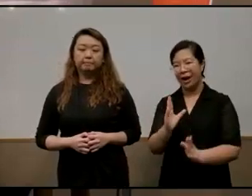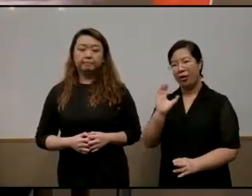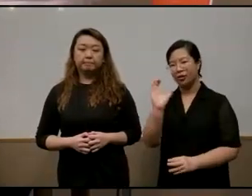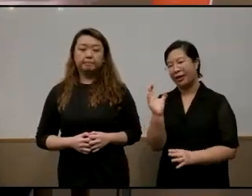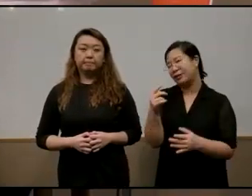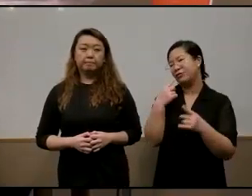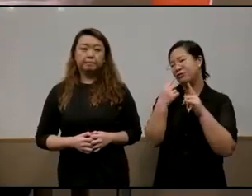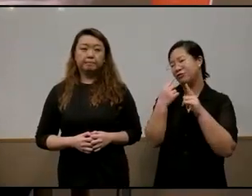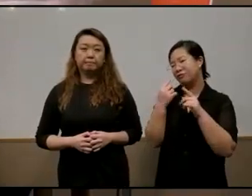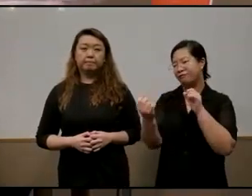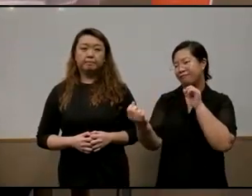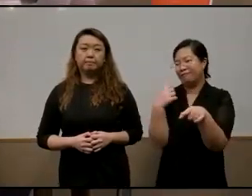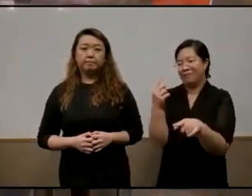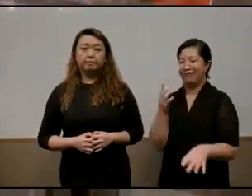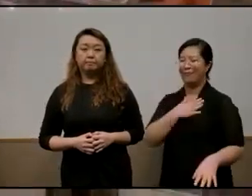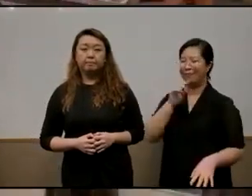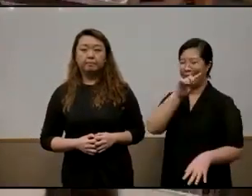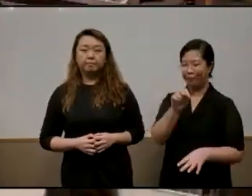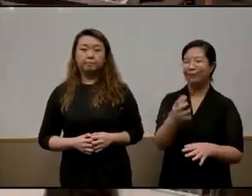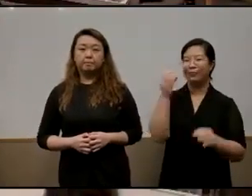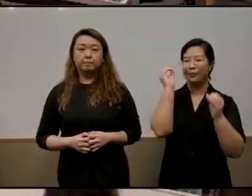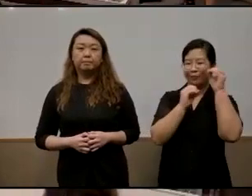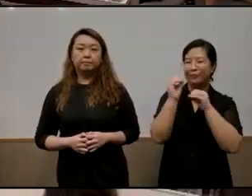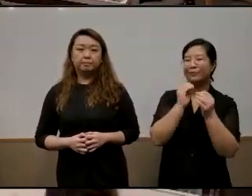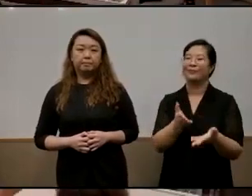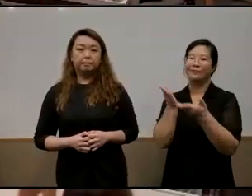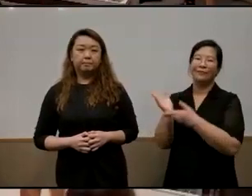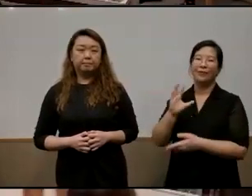my few questions and observations over to charlene